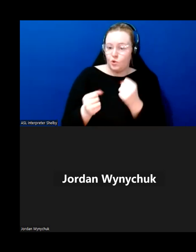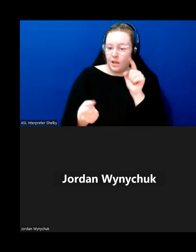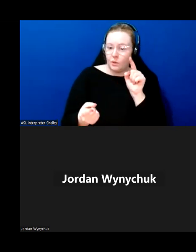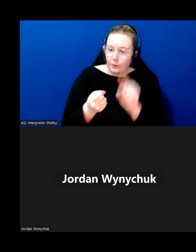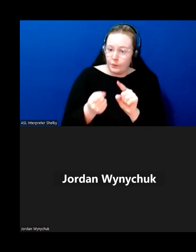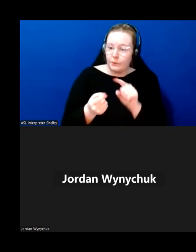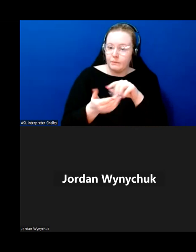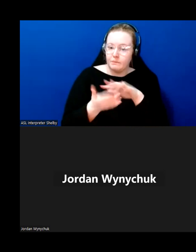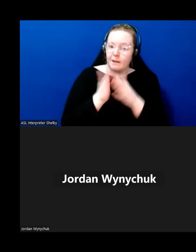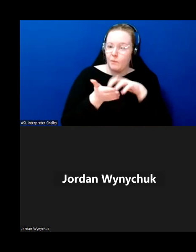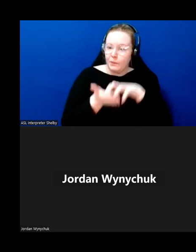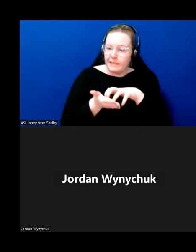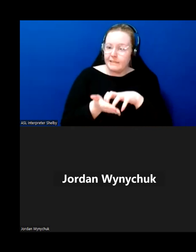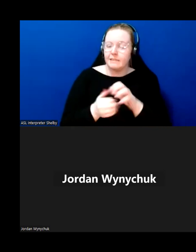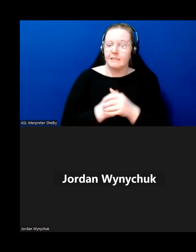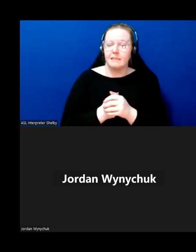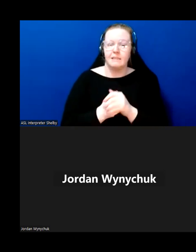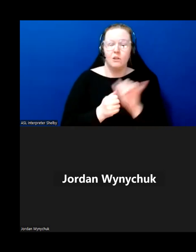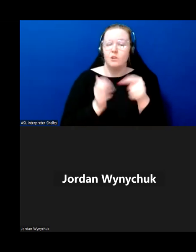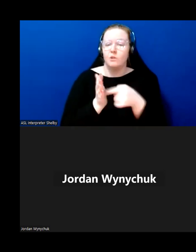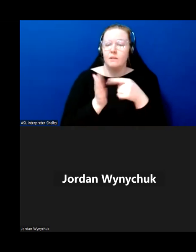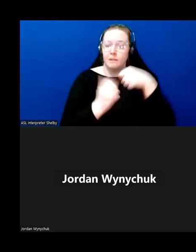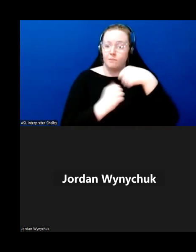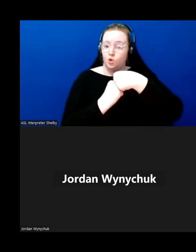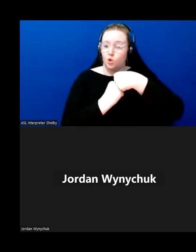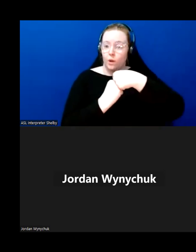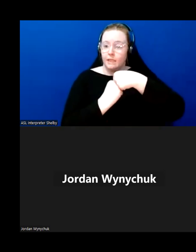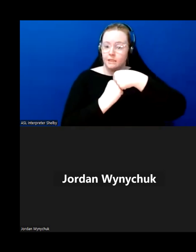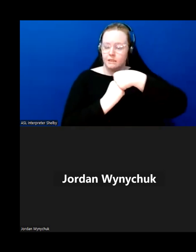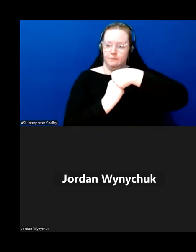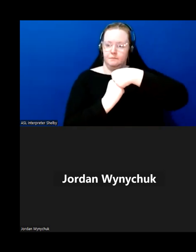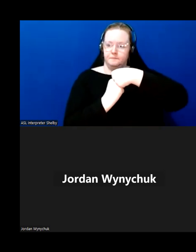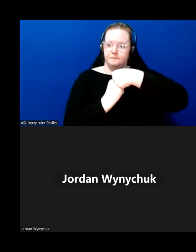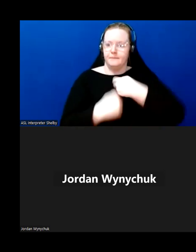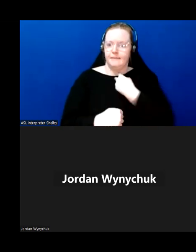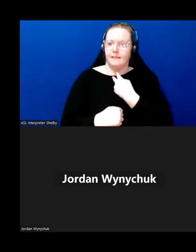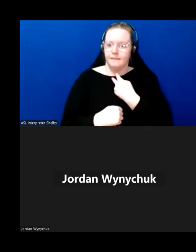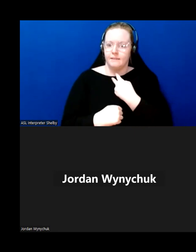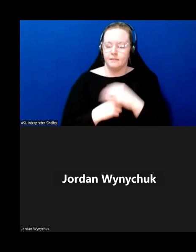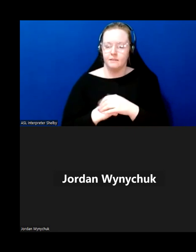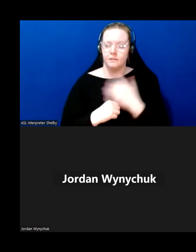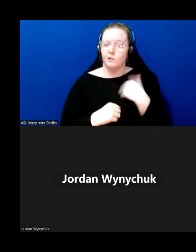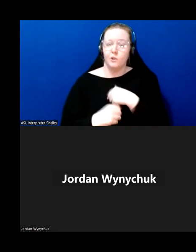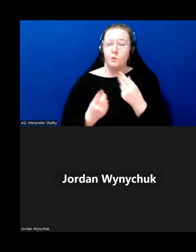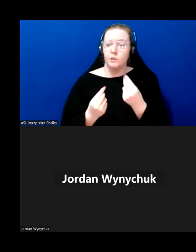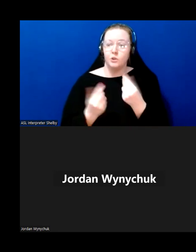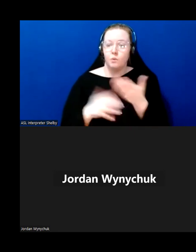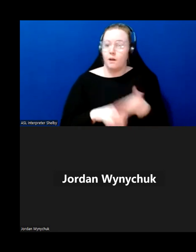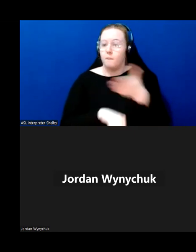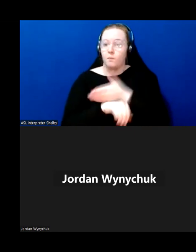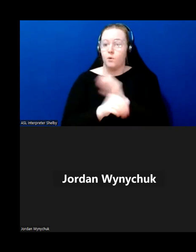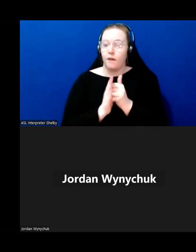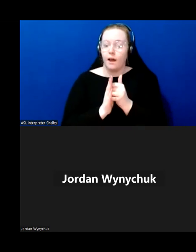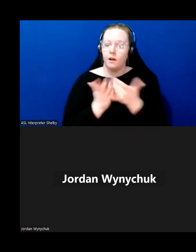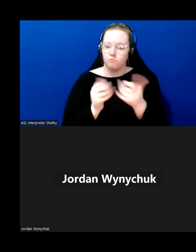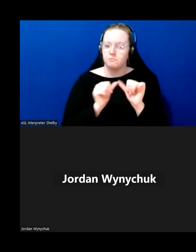uh as well uh you might have joint stiffness uh what we can do to to kind of improve our balance as we age is